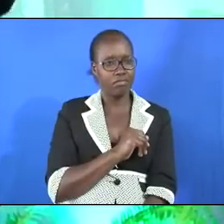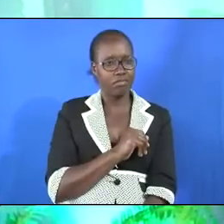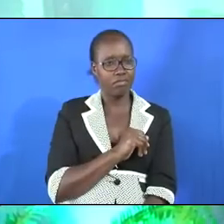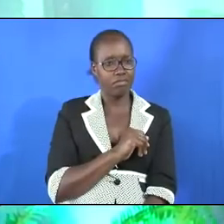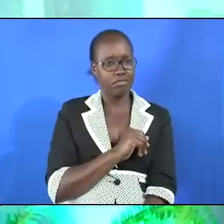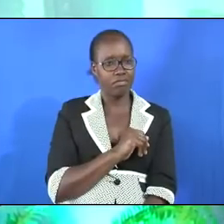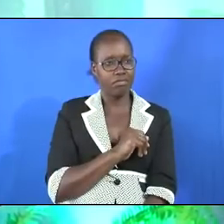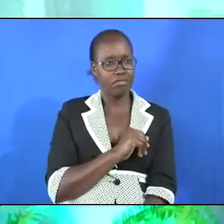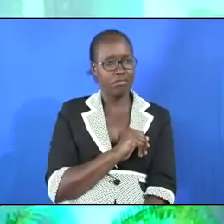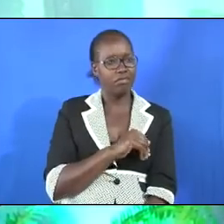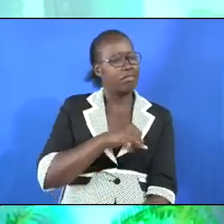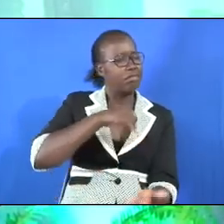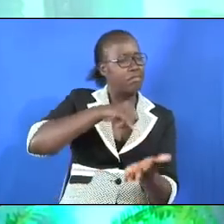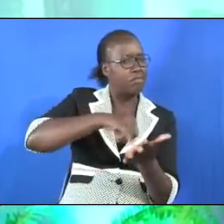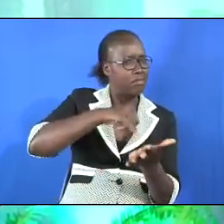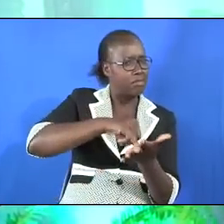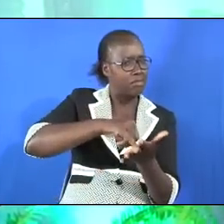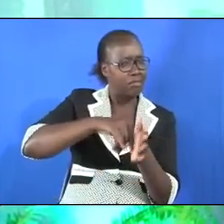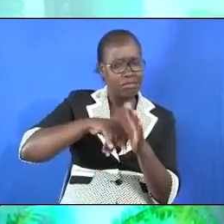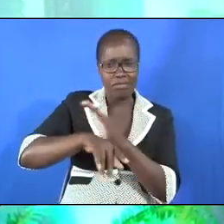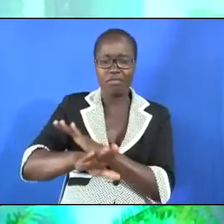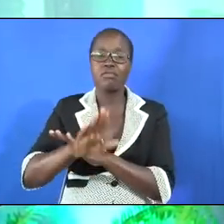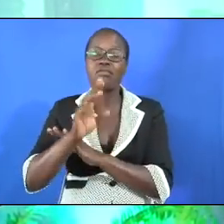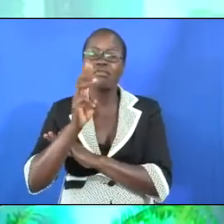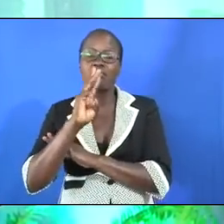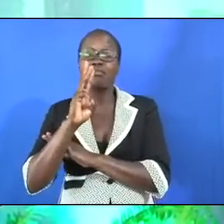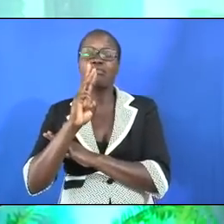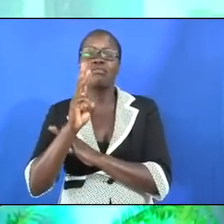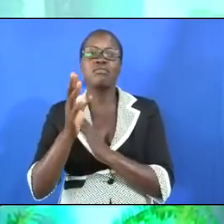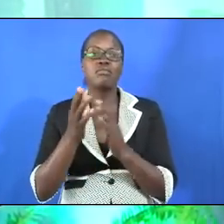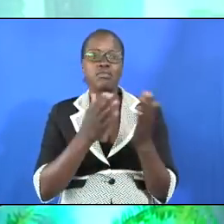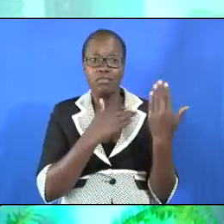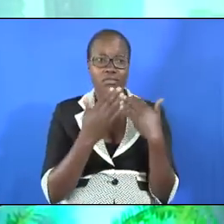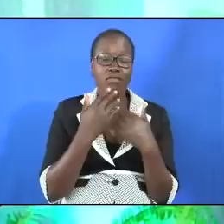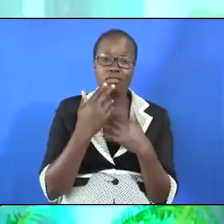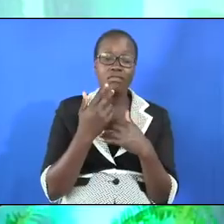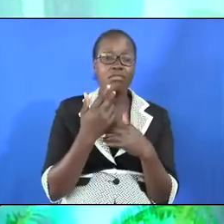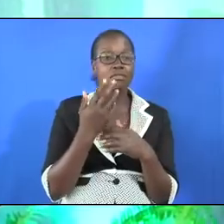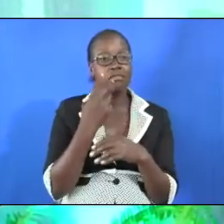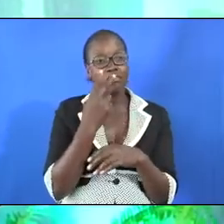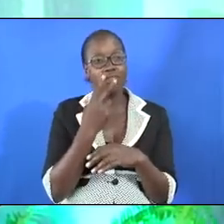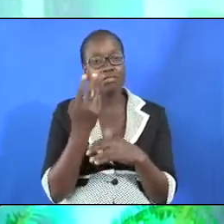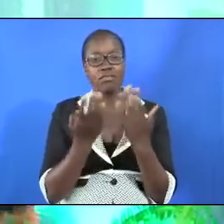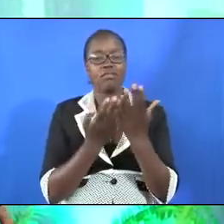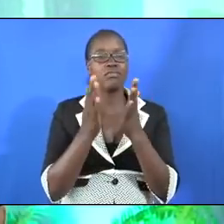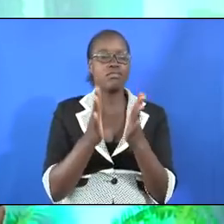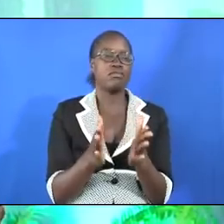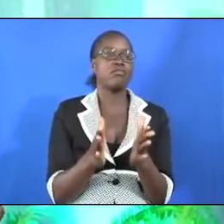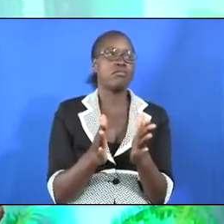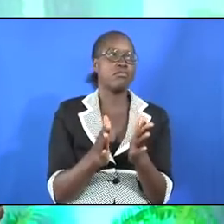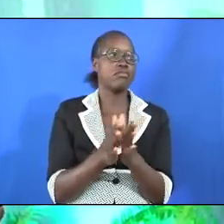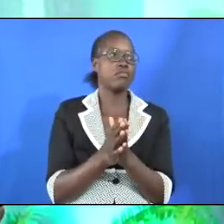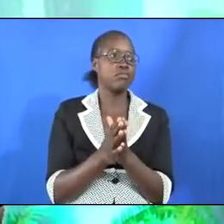they insisting to get into the water and bathe it is by the servants